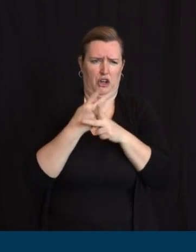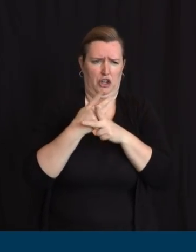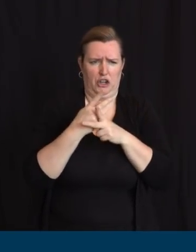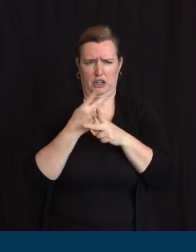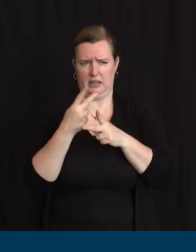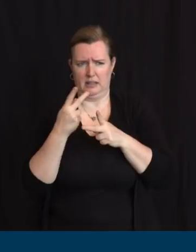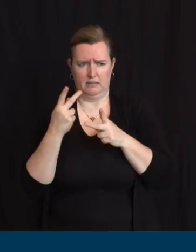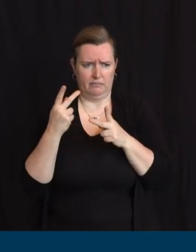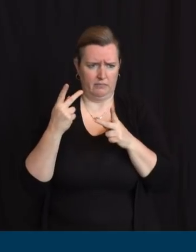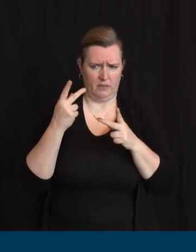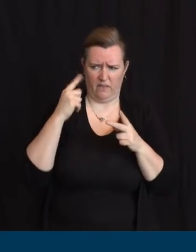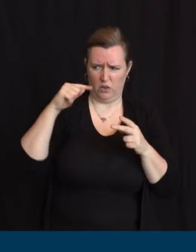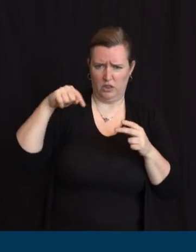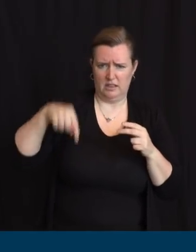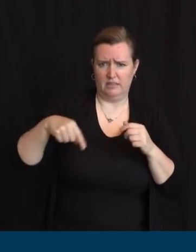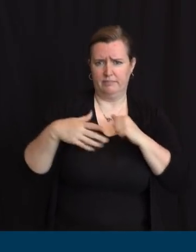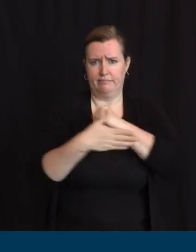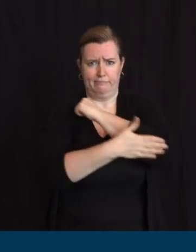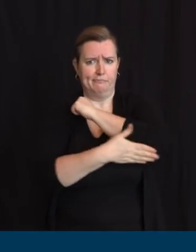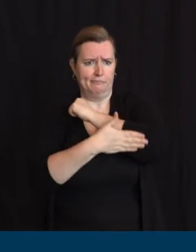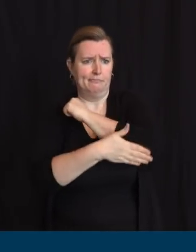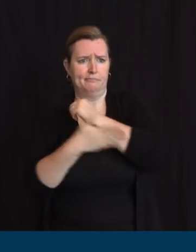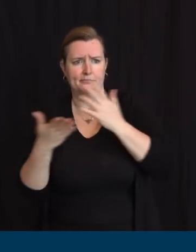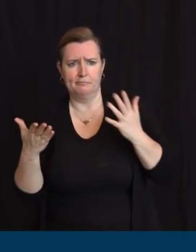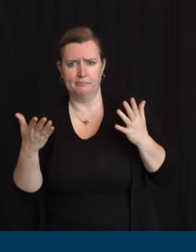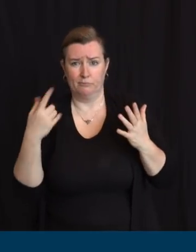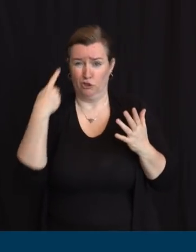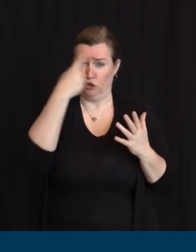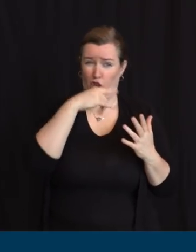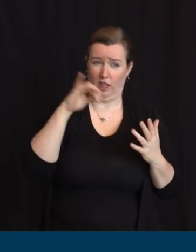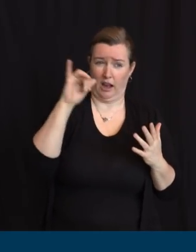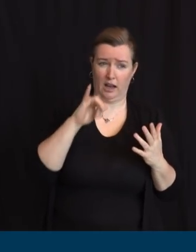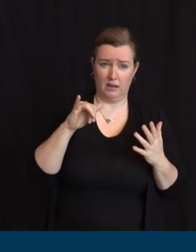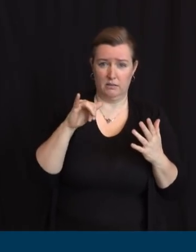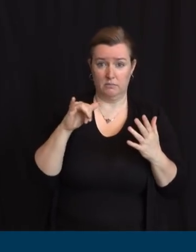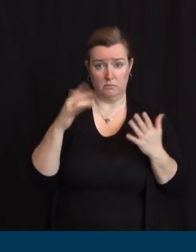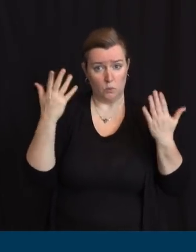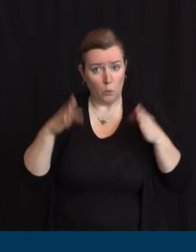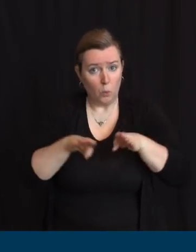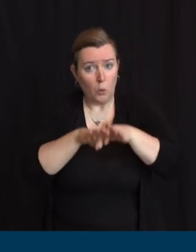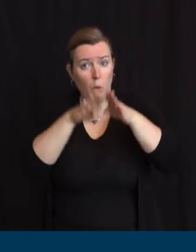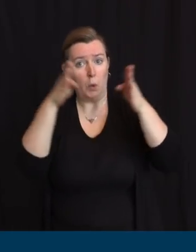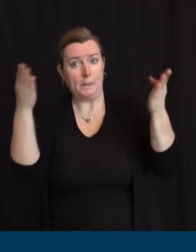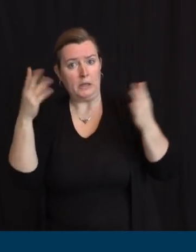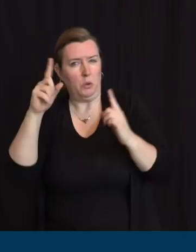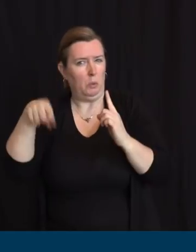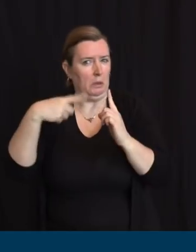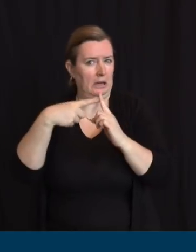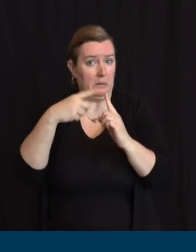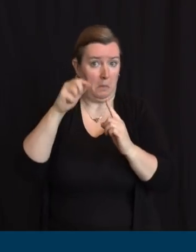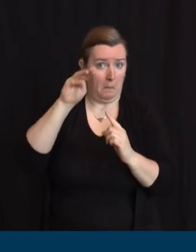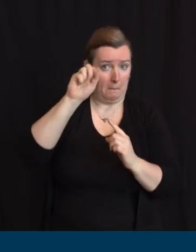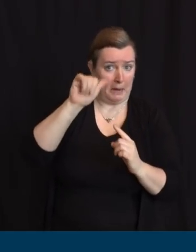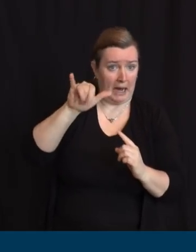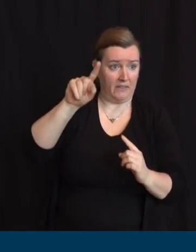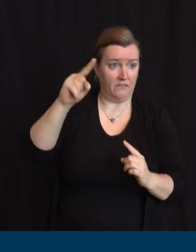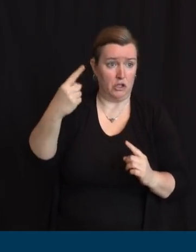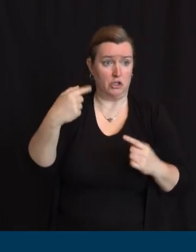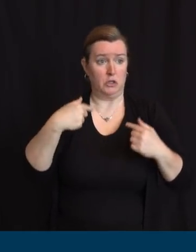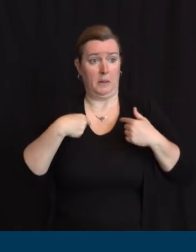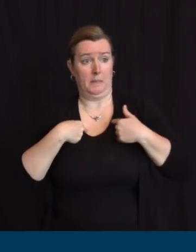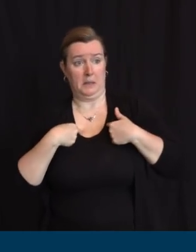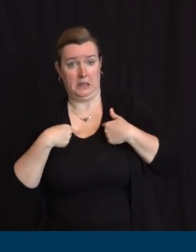and what it looks like when we begin to open back up again, that I raise my hand personally on behalf of New Jersey that